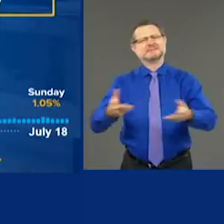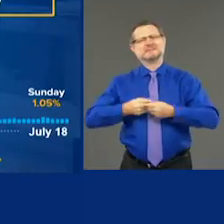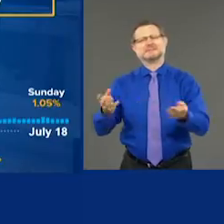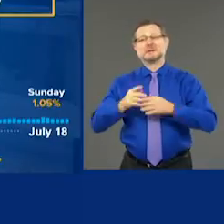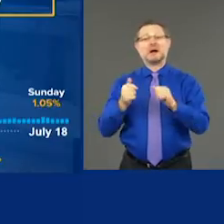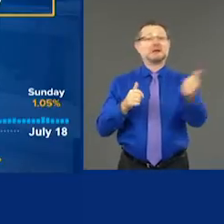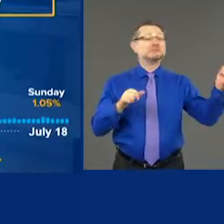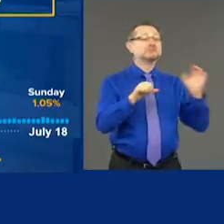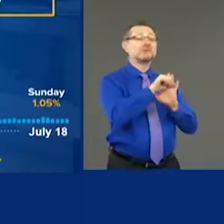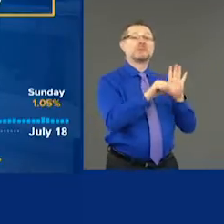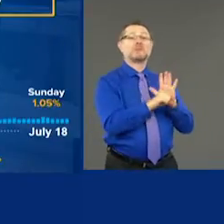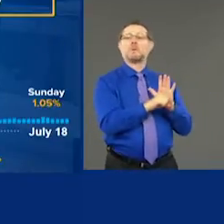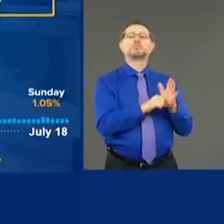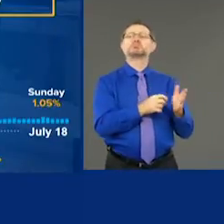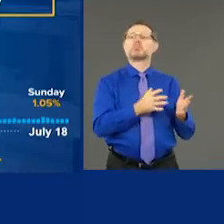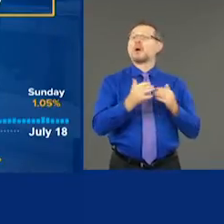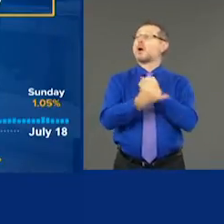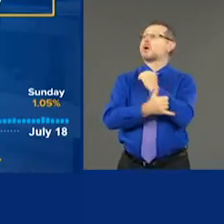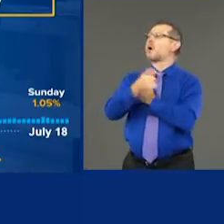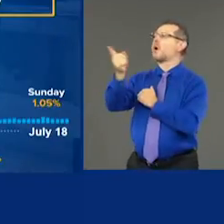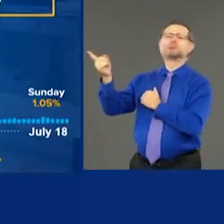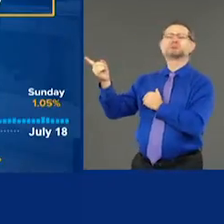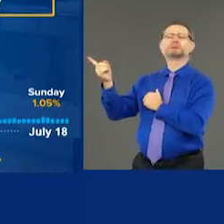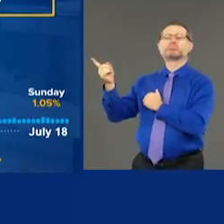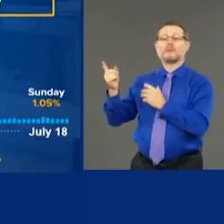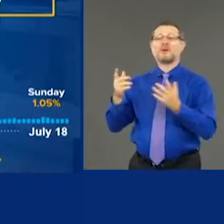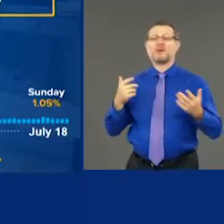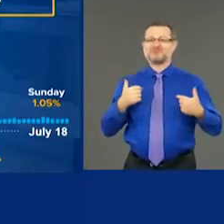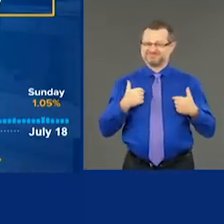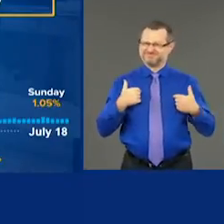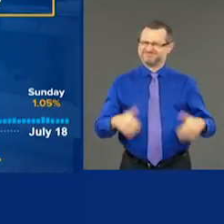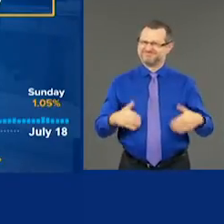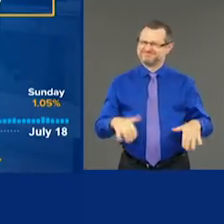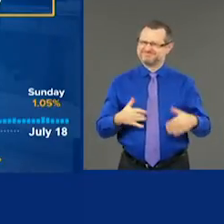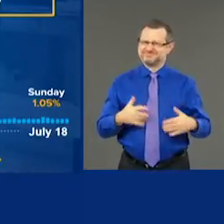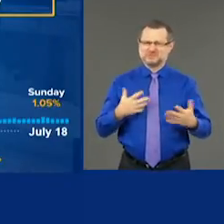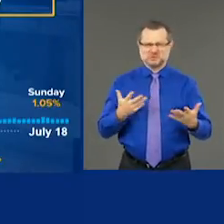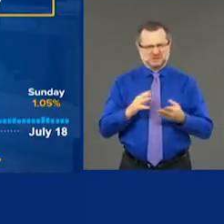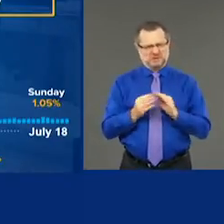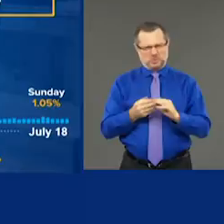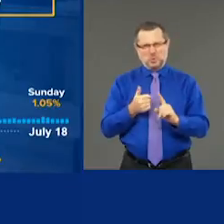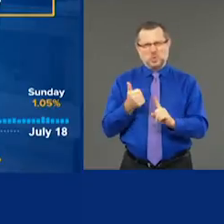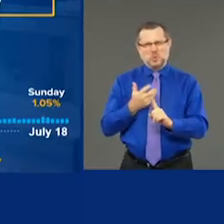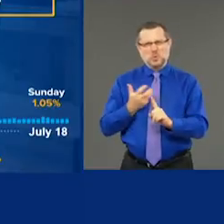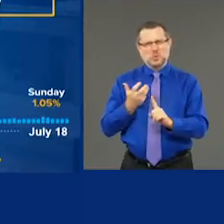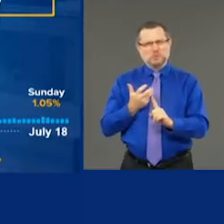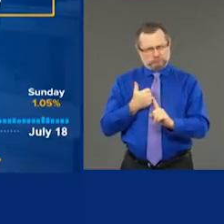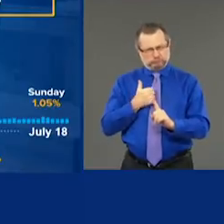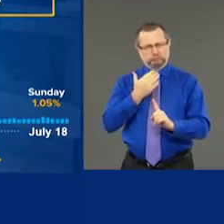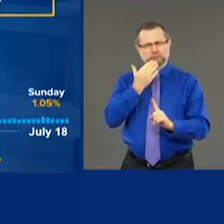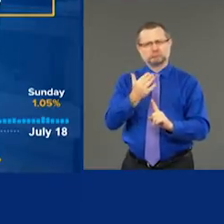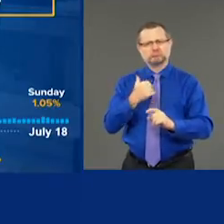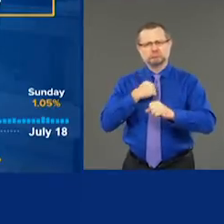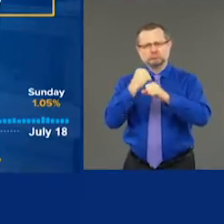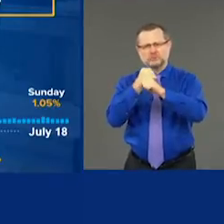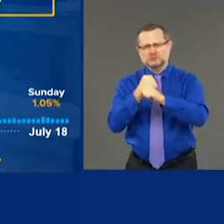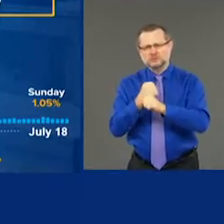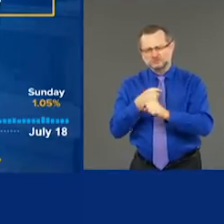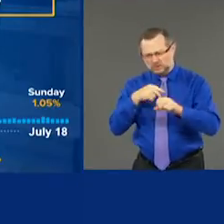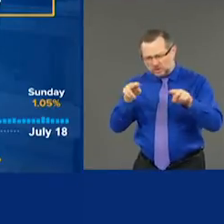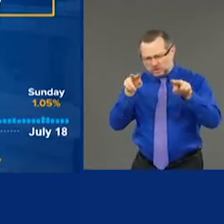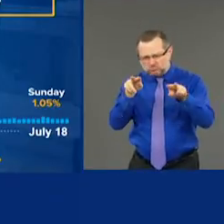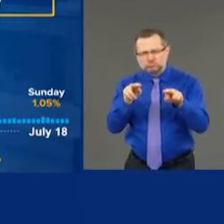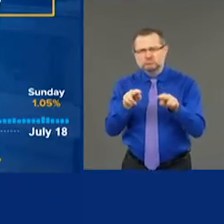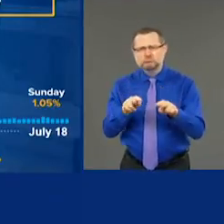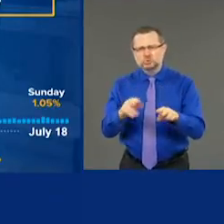globe. And what does that mean? It means we're making informed decisions. We know where we are because we're taking 50,000 tests.